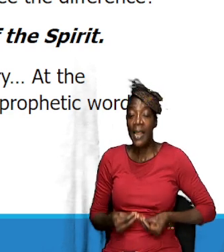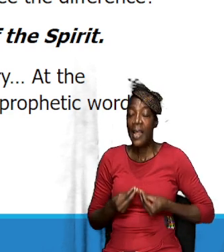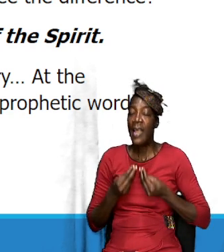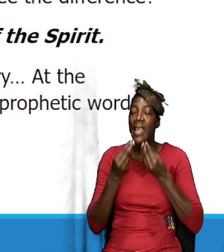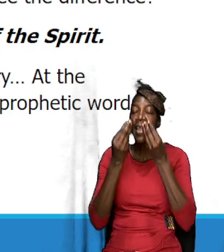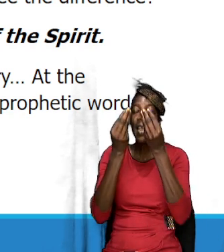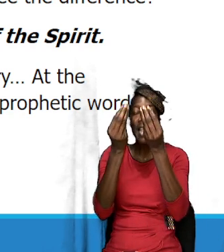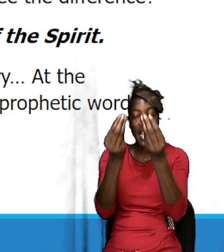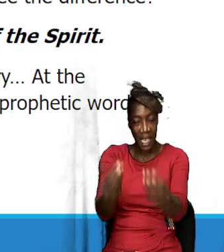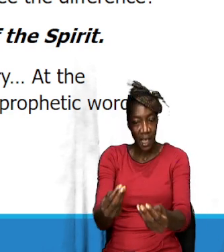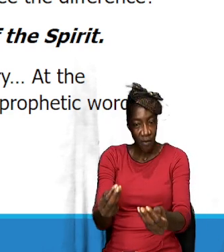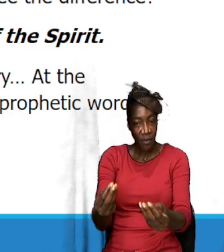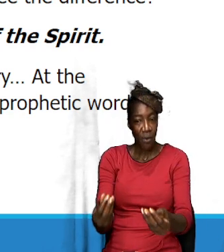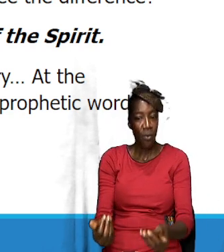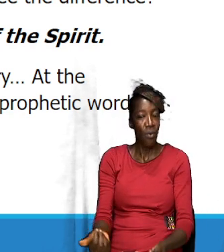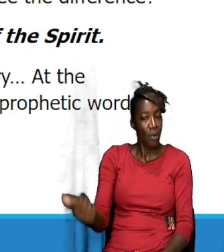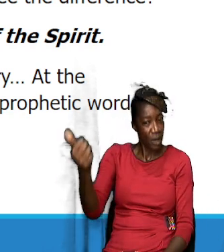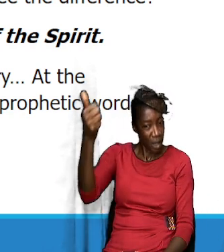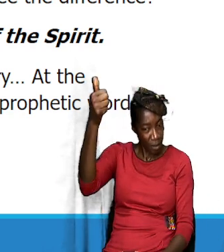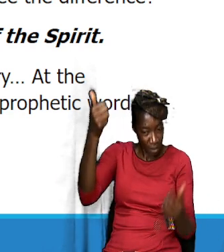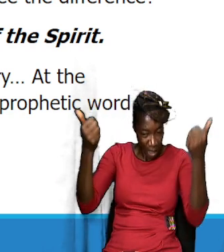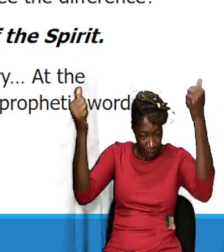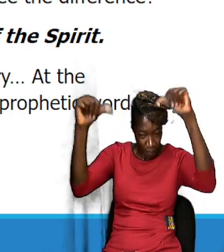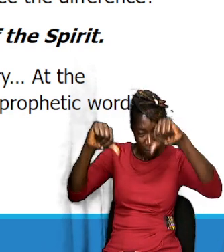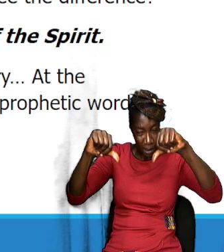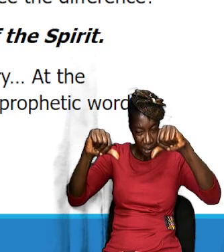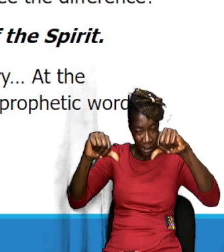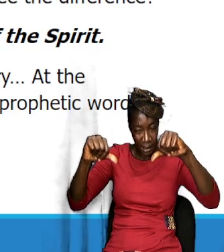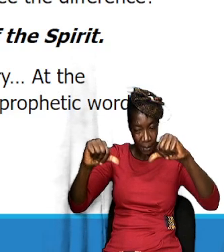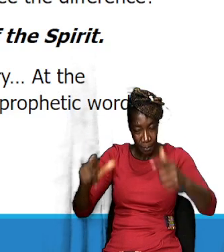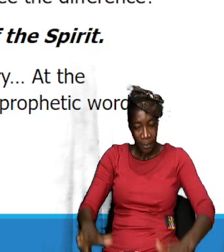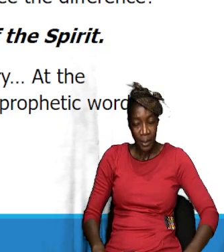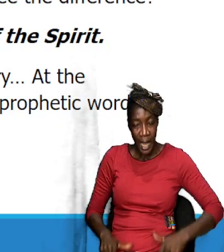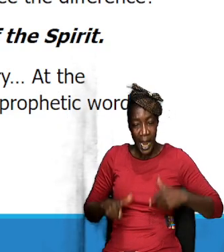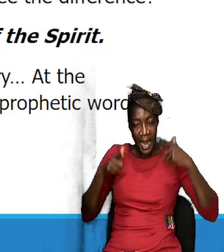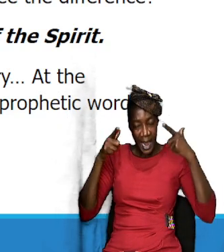look at the life of Samson,